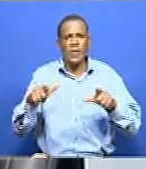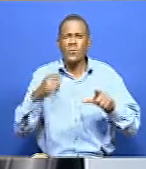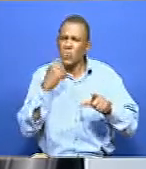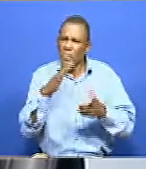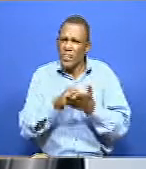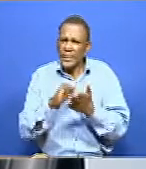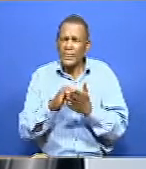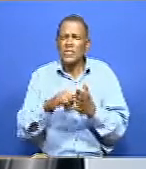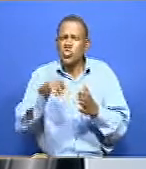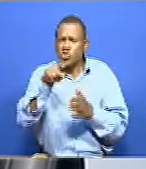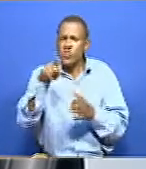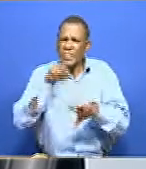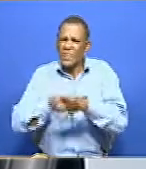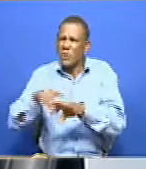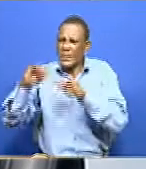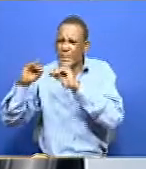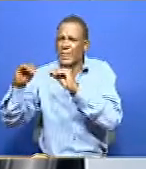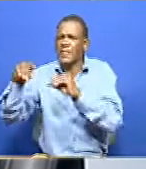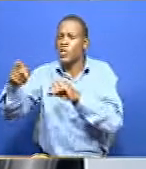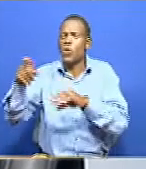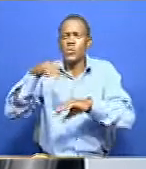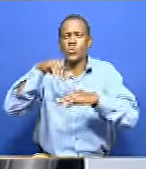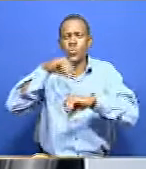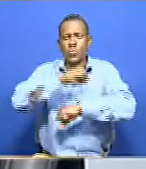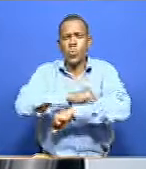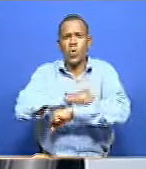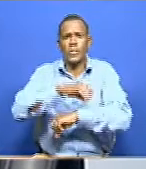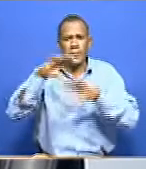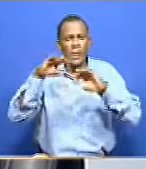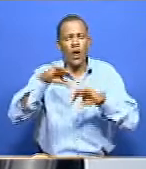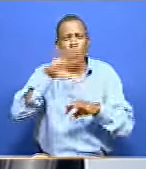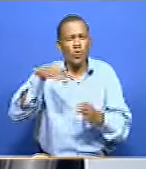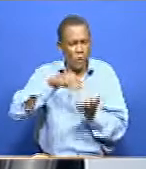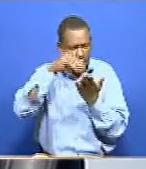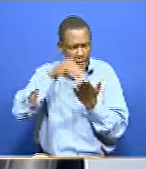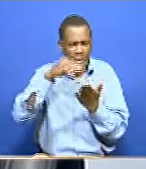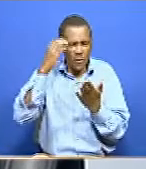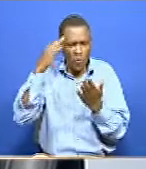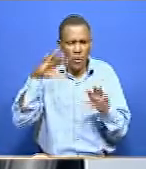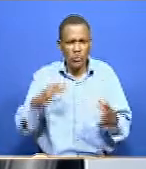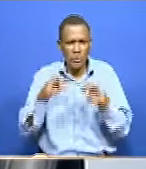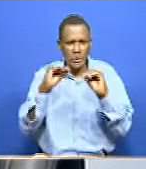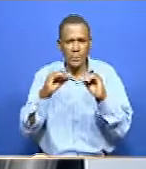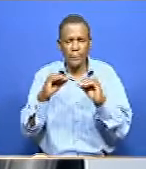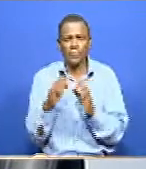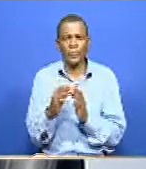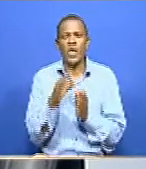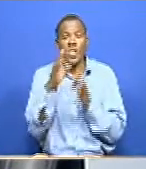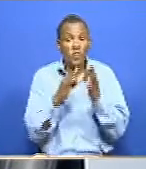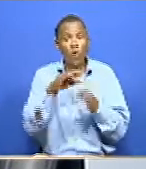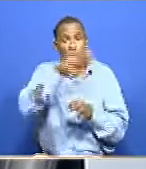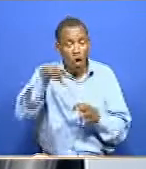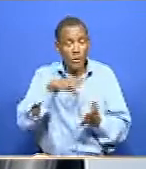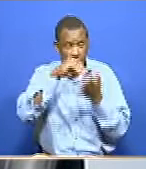be inclusive to a deaf person. If teachers, you're talking about teachers, if all teachers were taught sign language, that